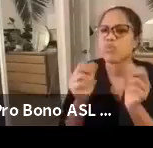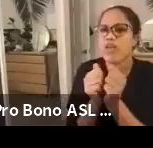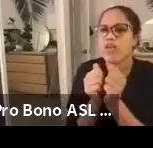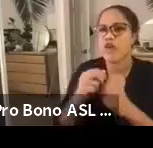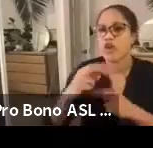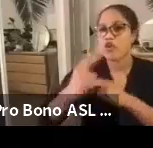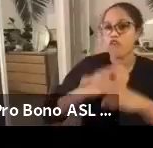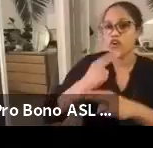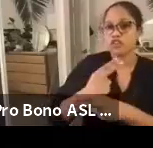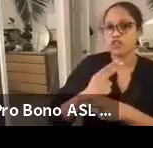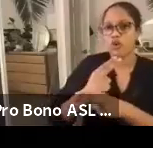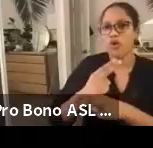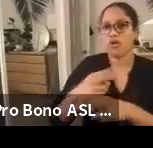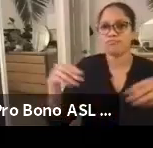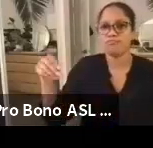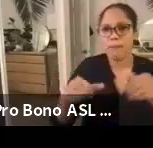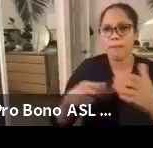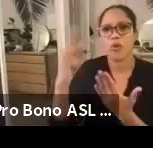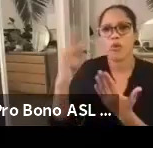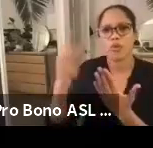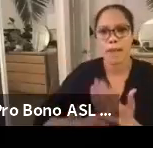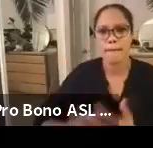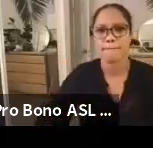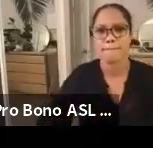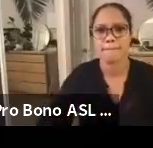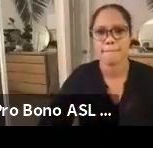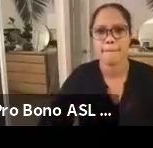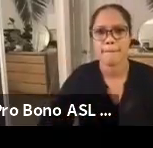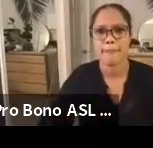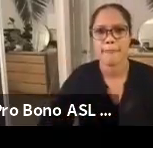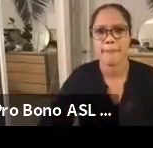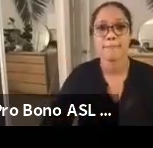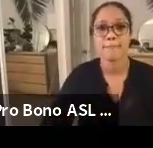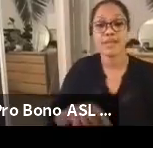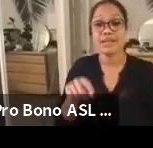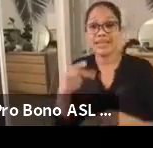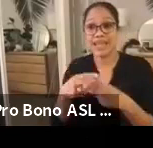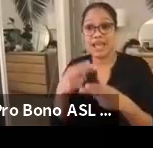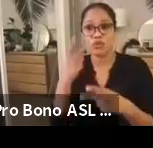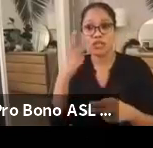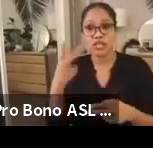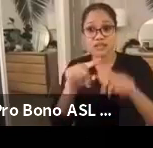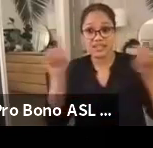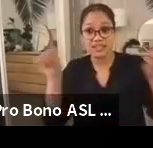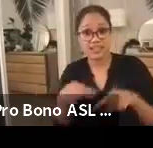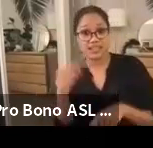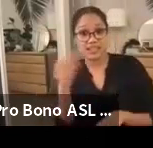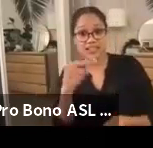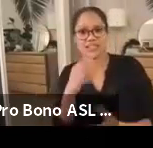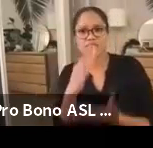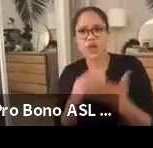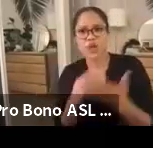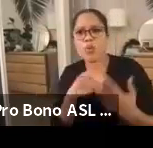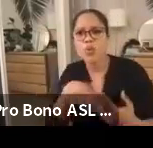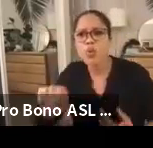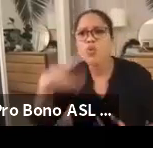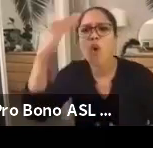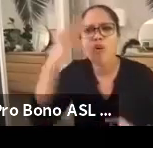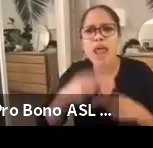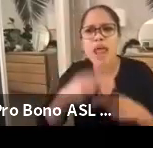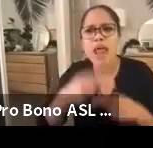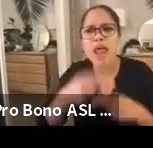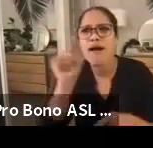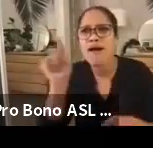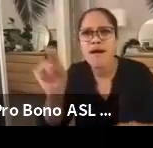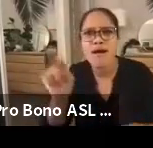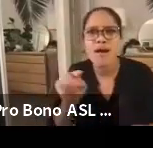Some of these names you know, many you don't. Each of these people died at the